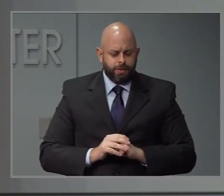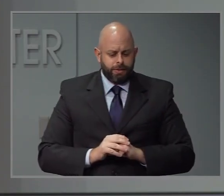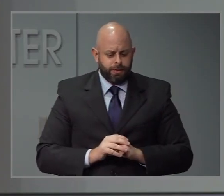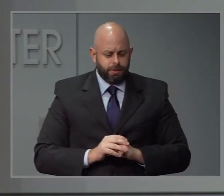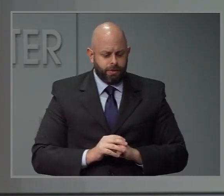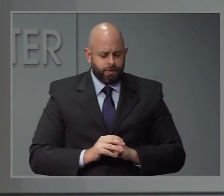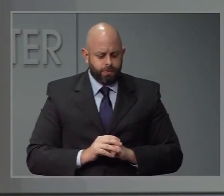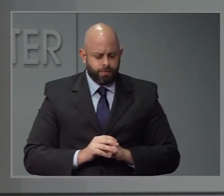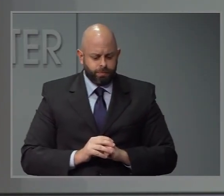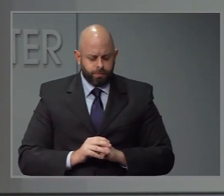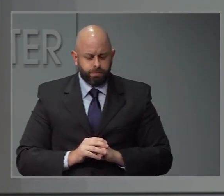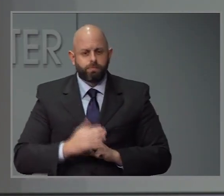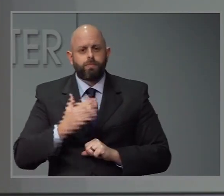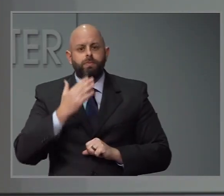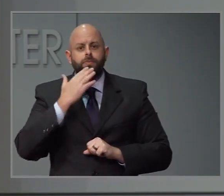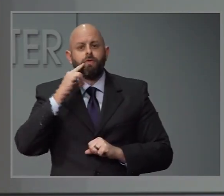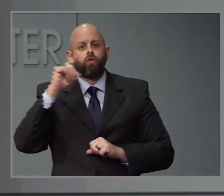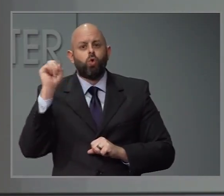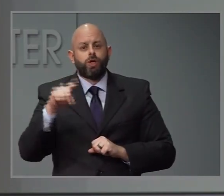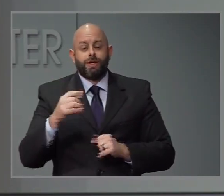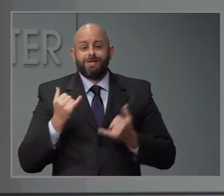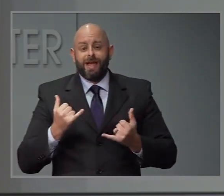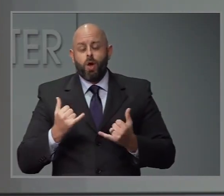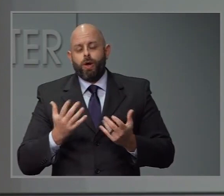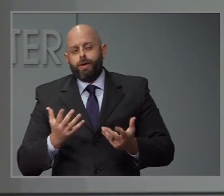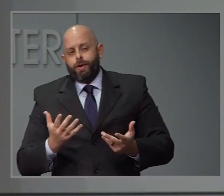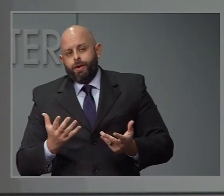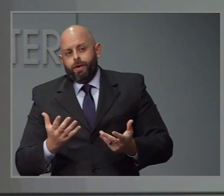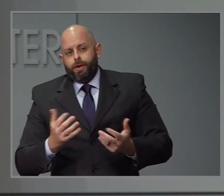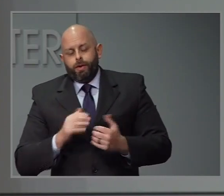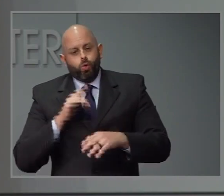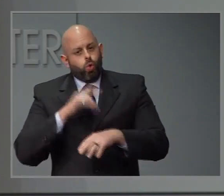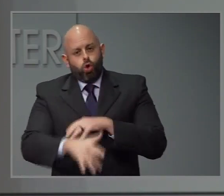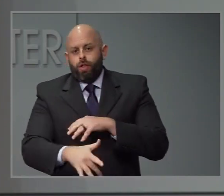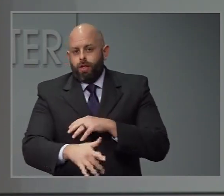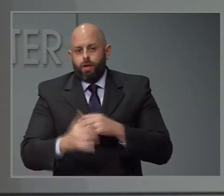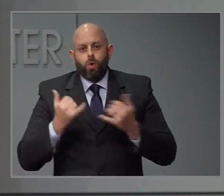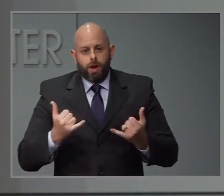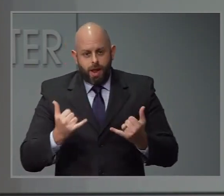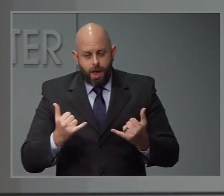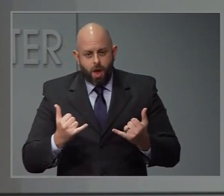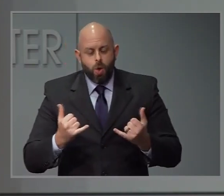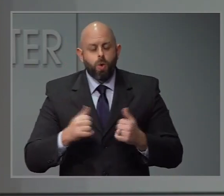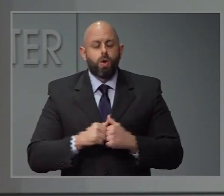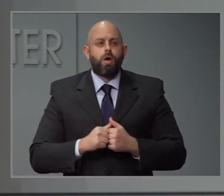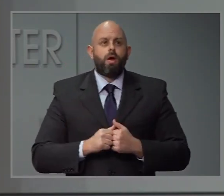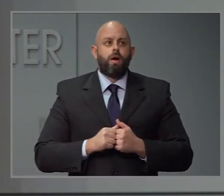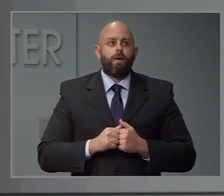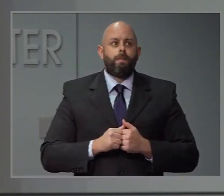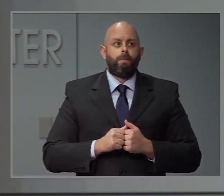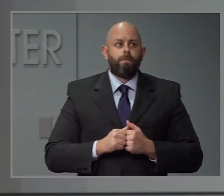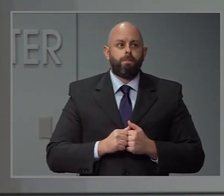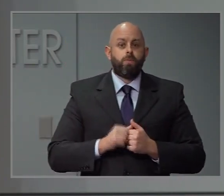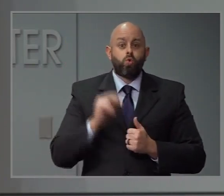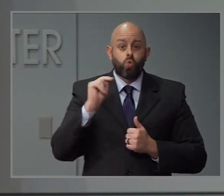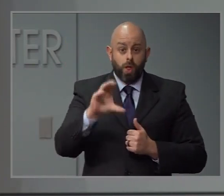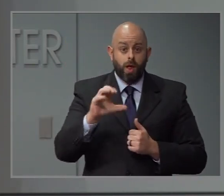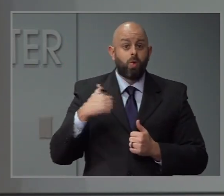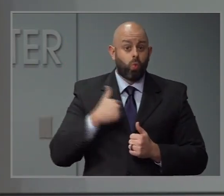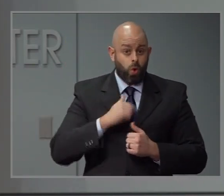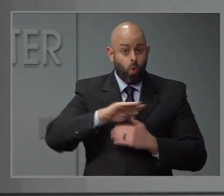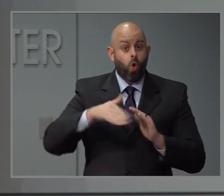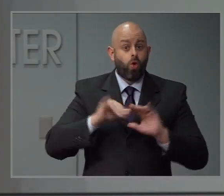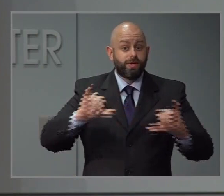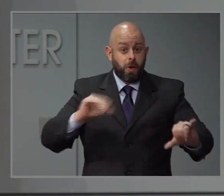we're it's too early to tell. You know what I think that North Carolina has been very successful at slowing the spread of the virus.